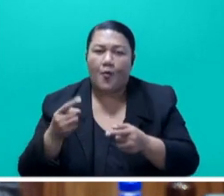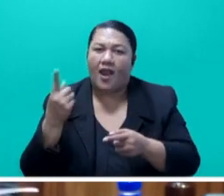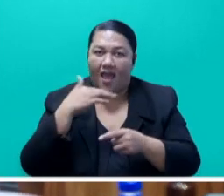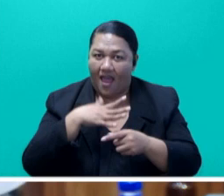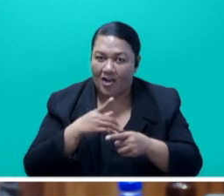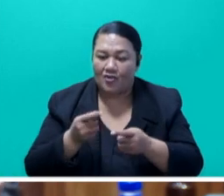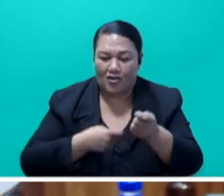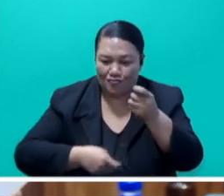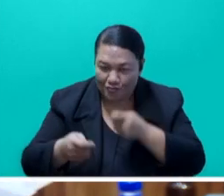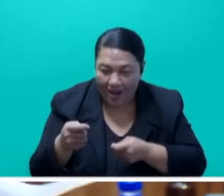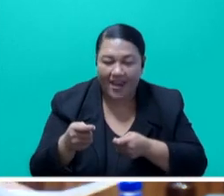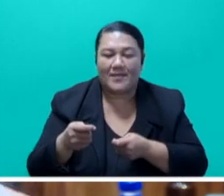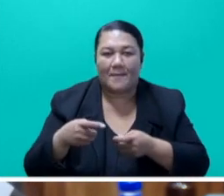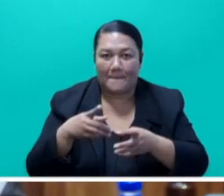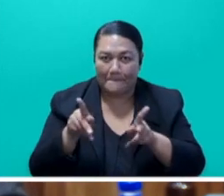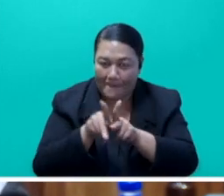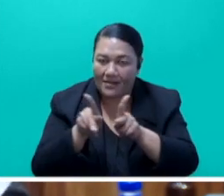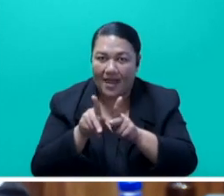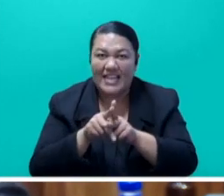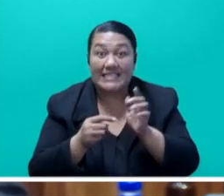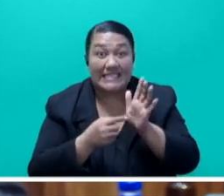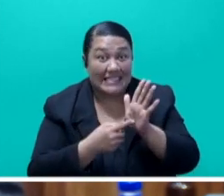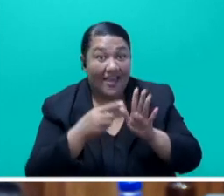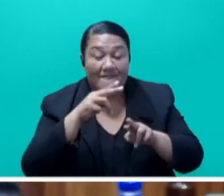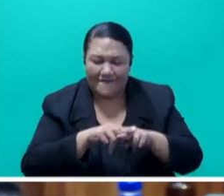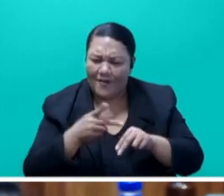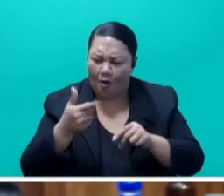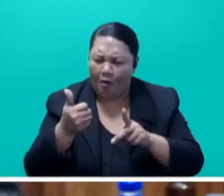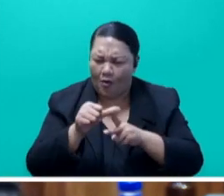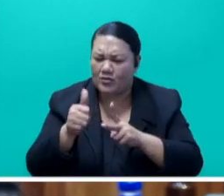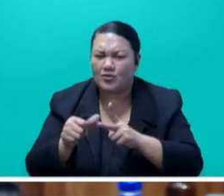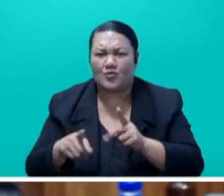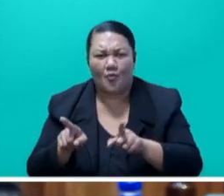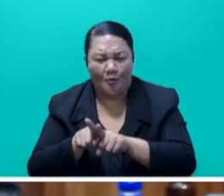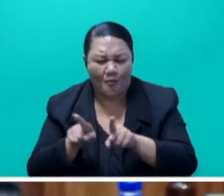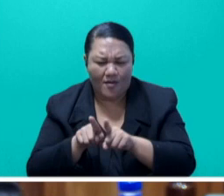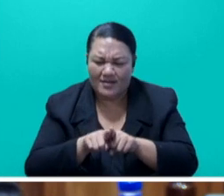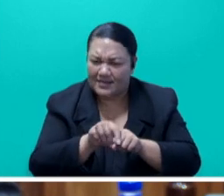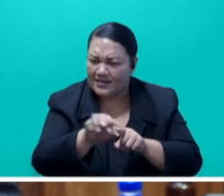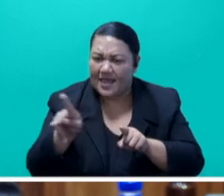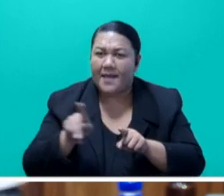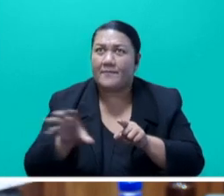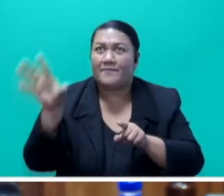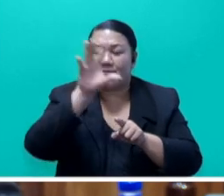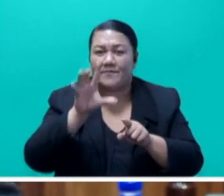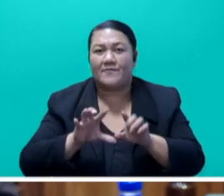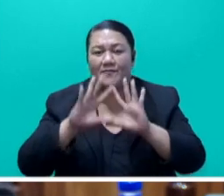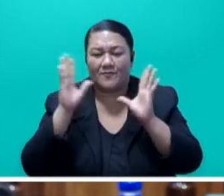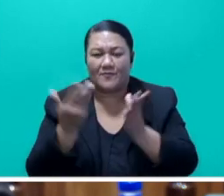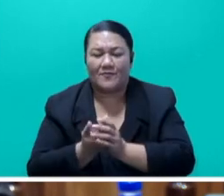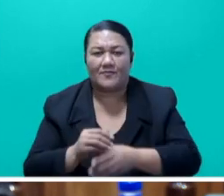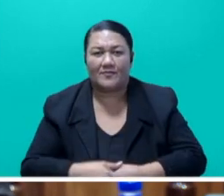So TF also continues to work with the growth of the travel industry and trade partners such as Hello World, Luxury Escapes and Expedia